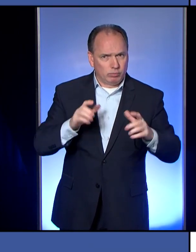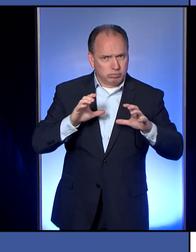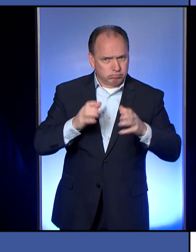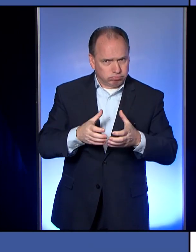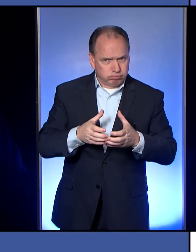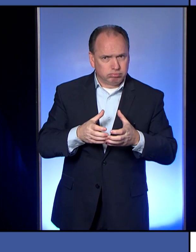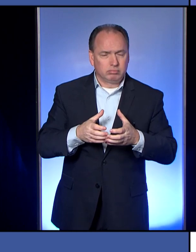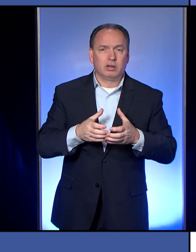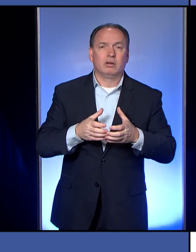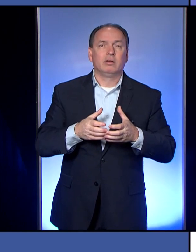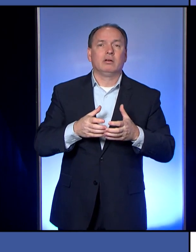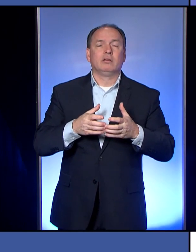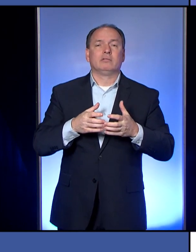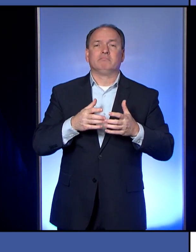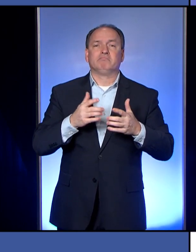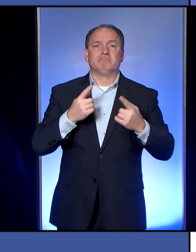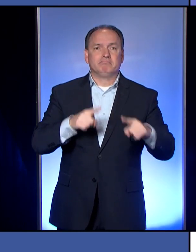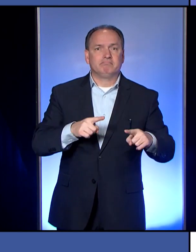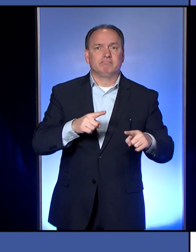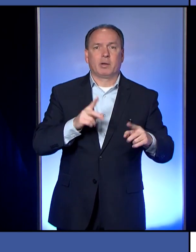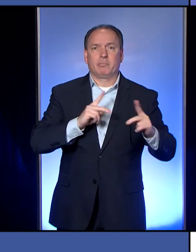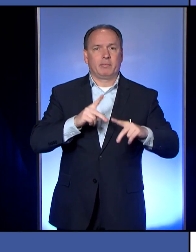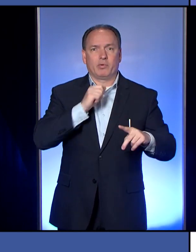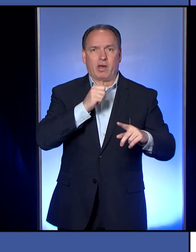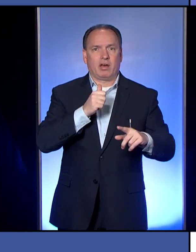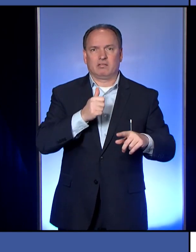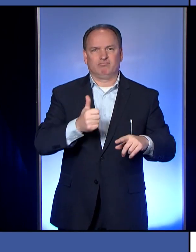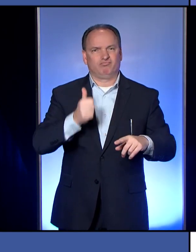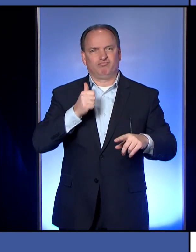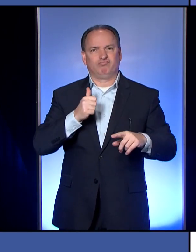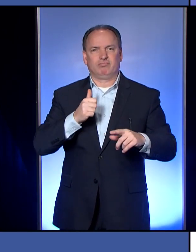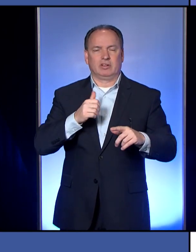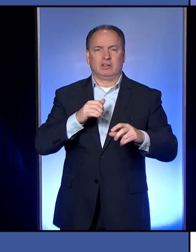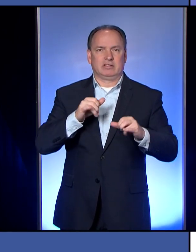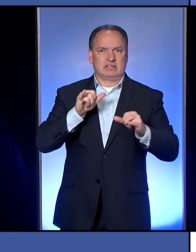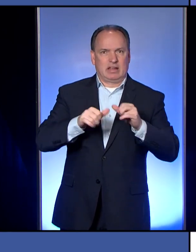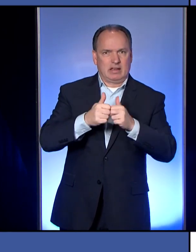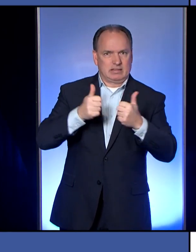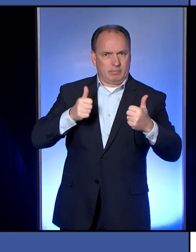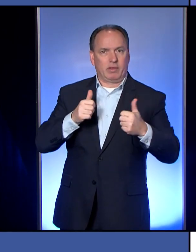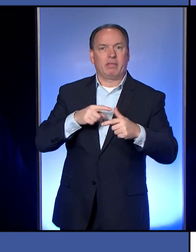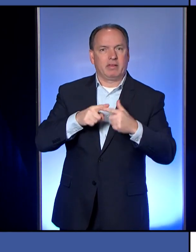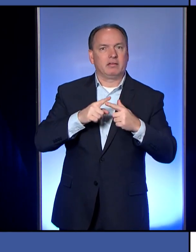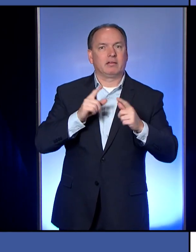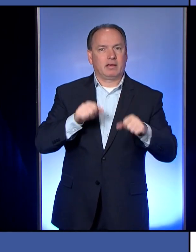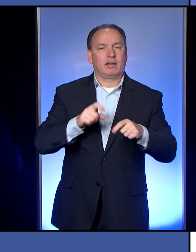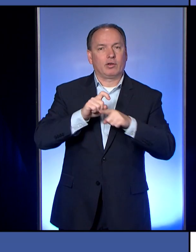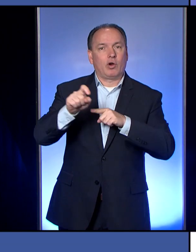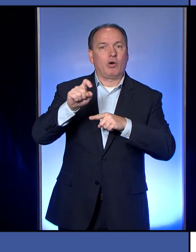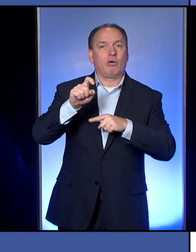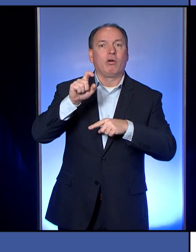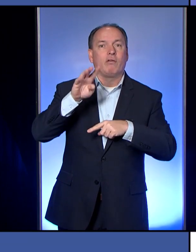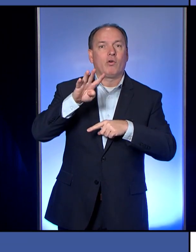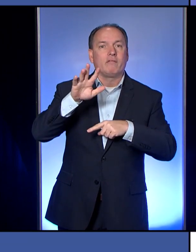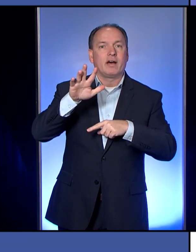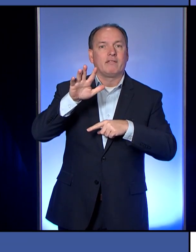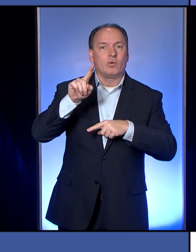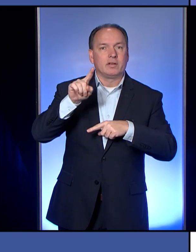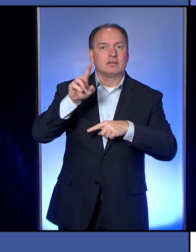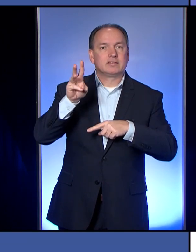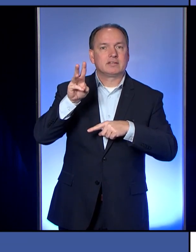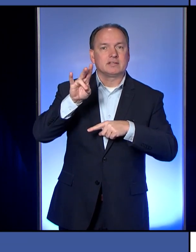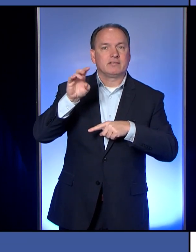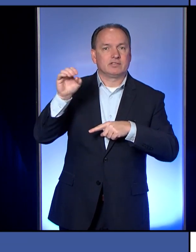incidents of not socially distancing, not being physically apart, they can always call 451-6700